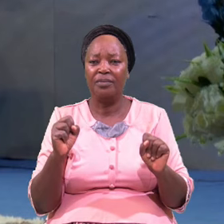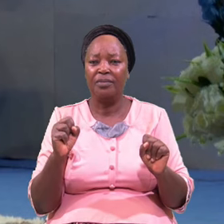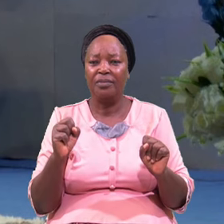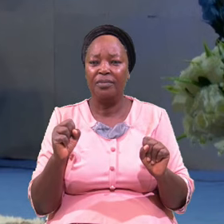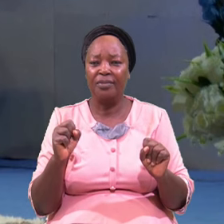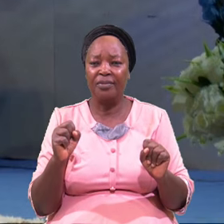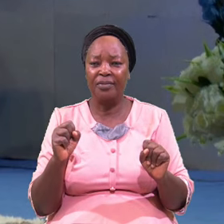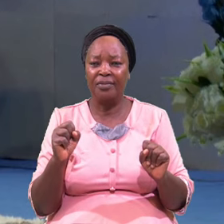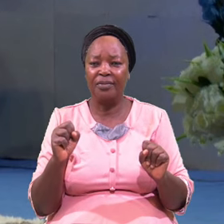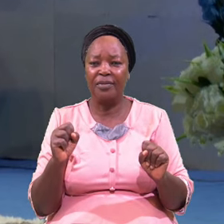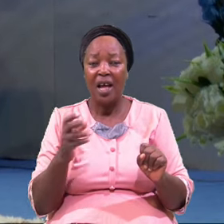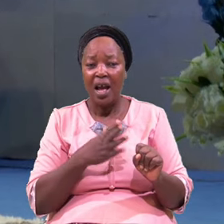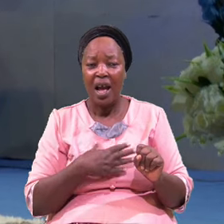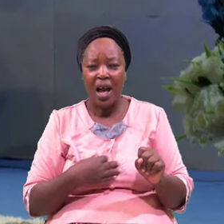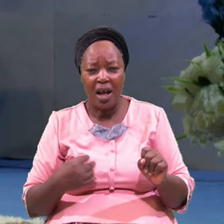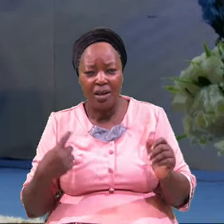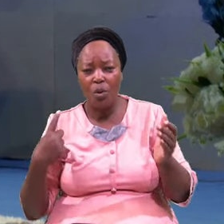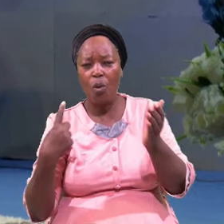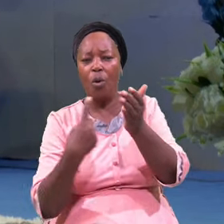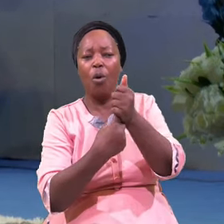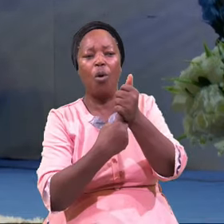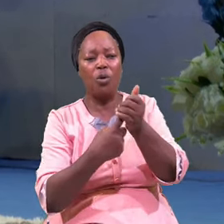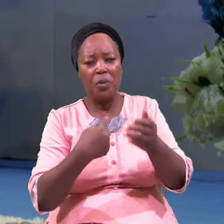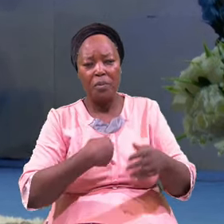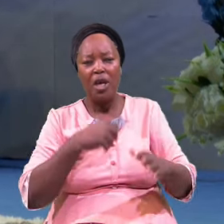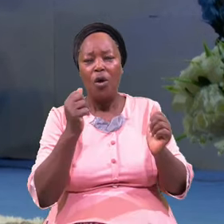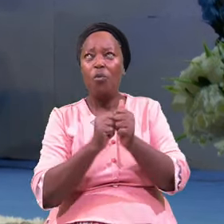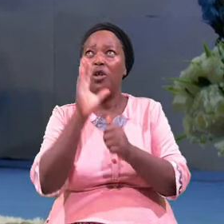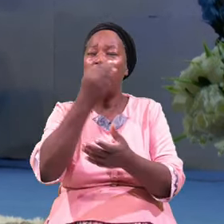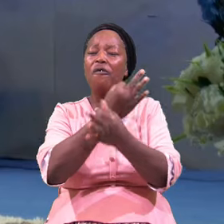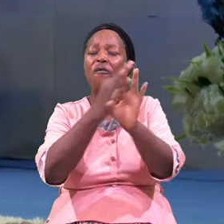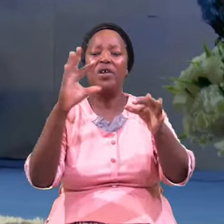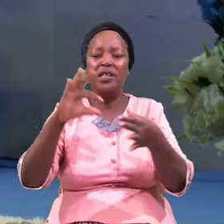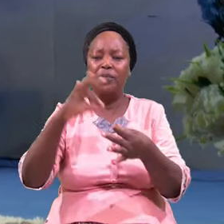And Oppose Me With Thy Free Spirit